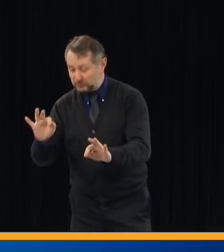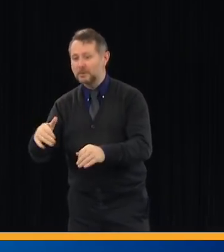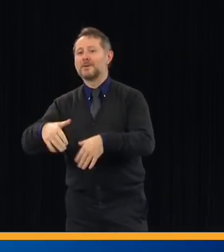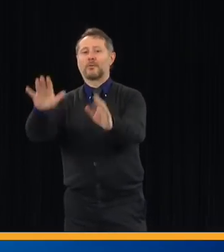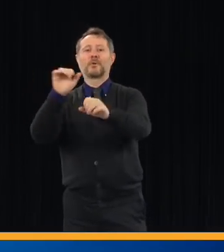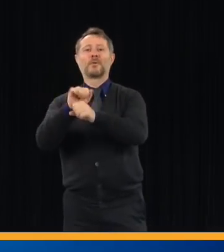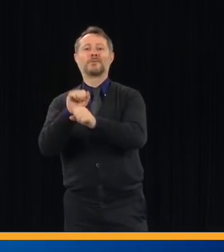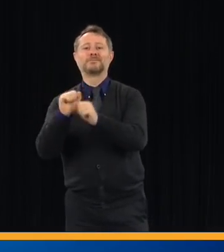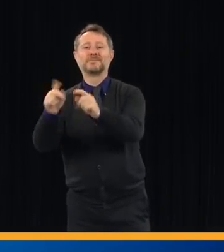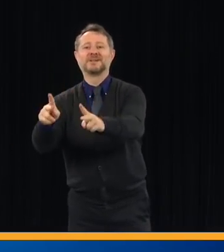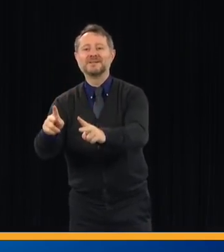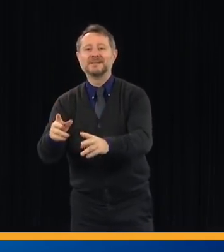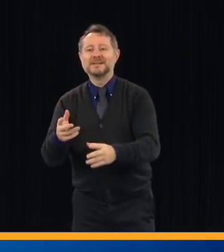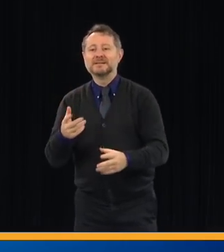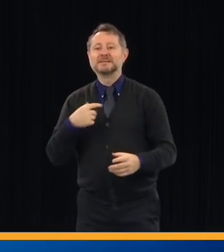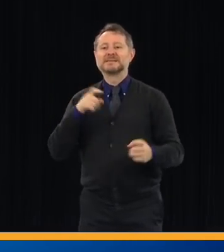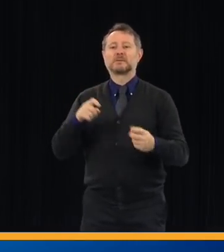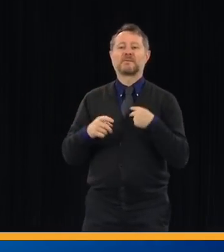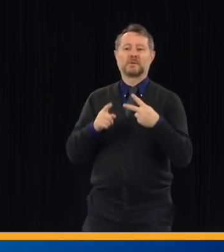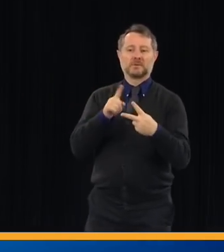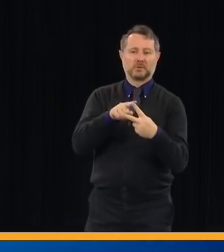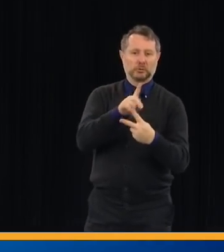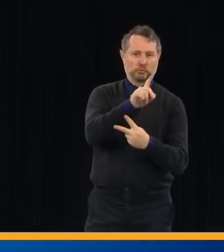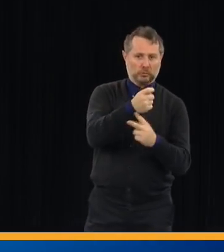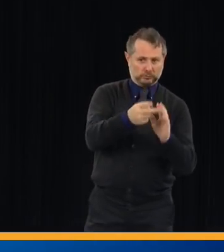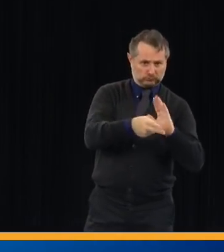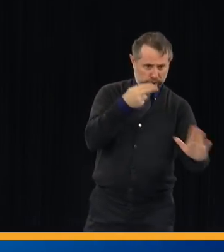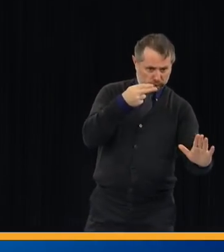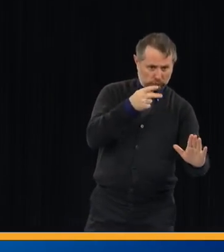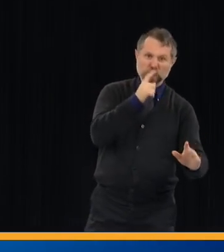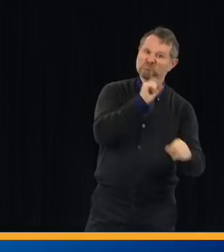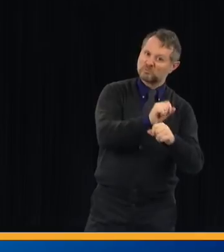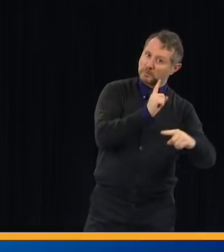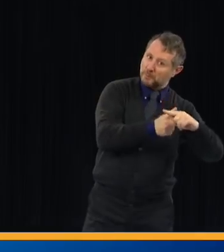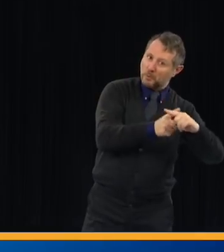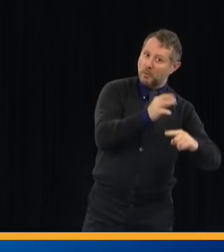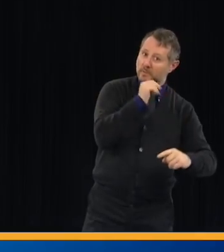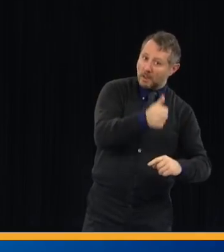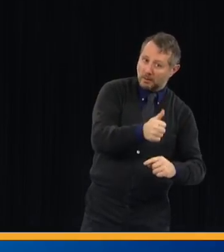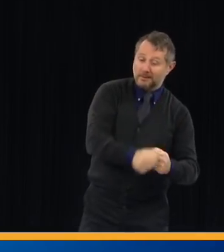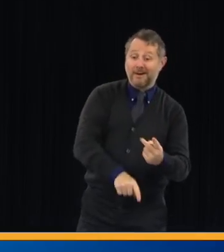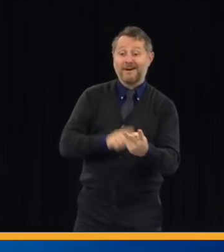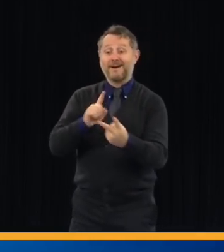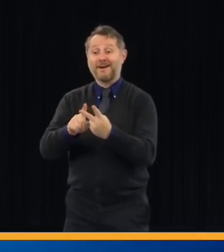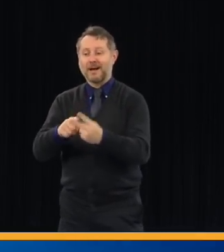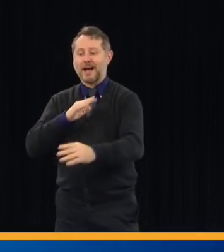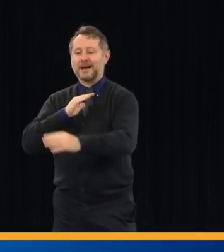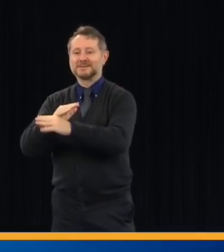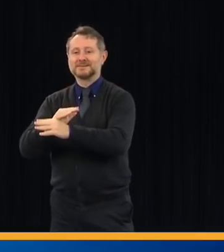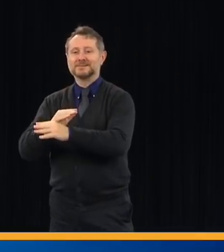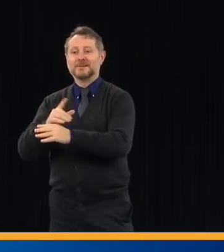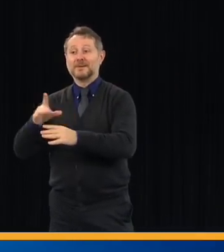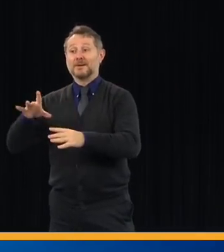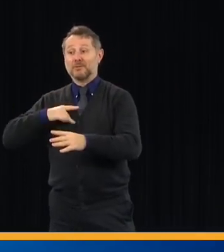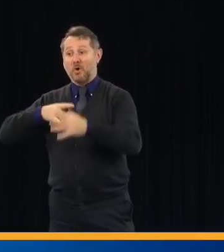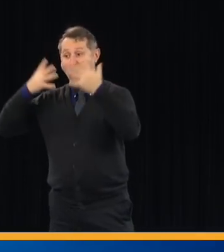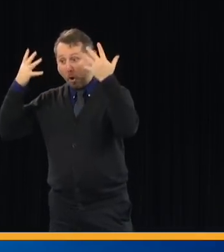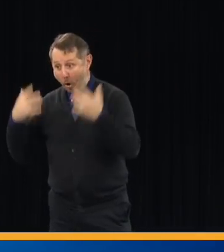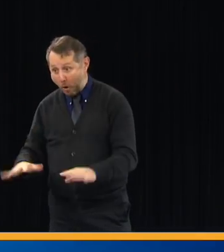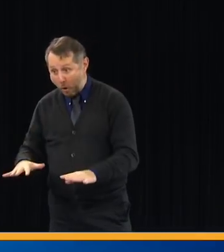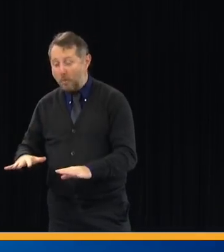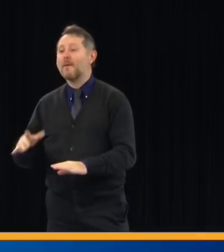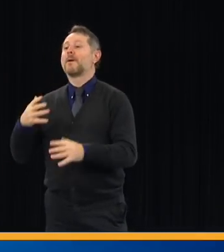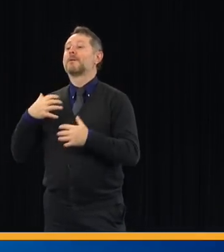test. One is the antibody test. The antibody test tells you if the person had the virus and got over the virus. That would be a prime